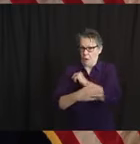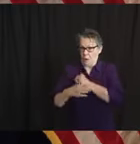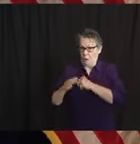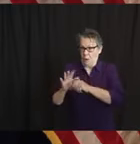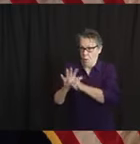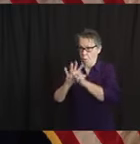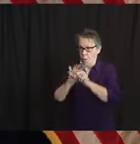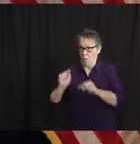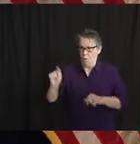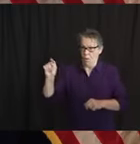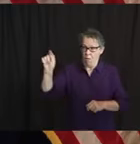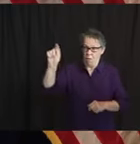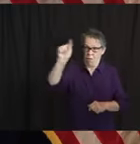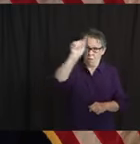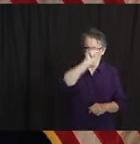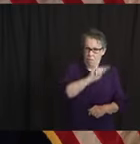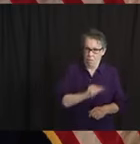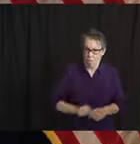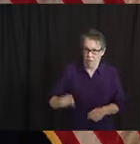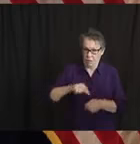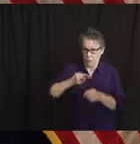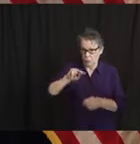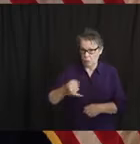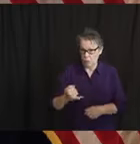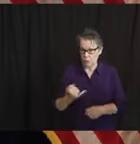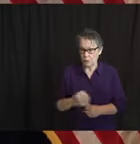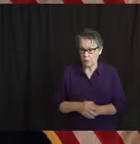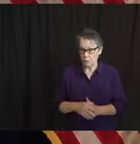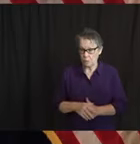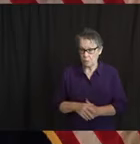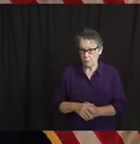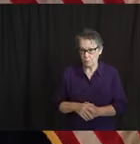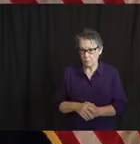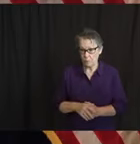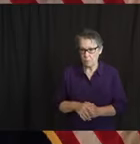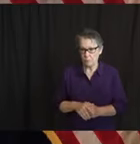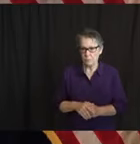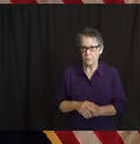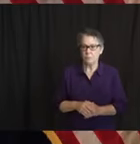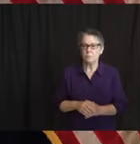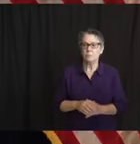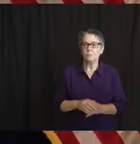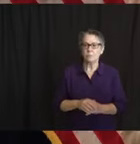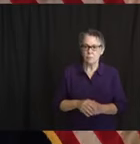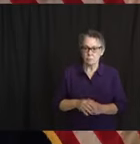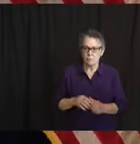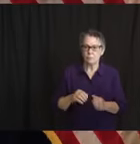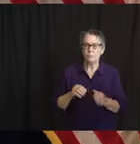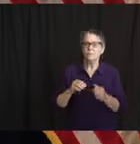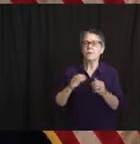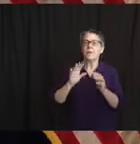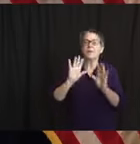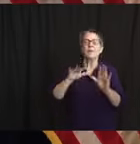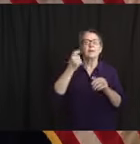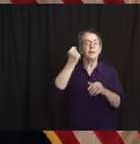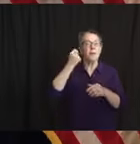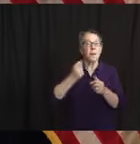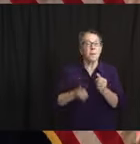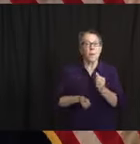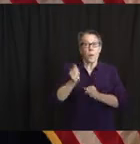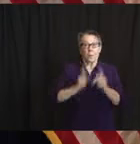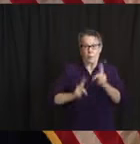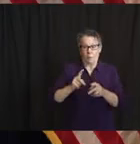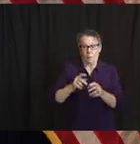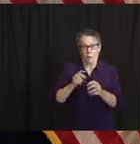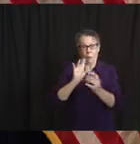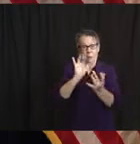contacted by folks who they view as like them in their community, as diverse as our state is. Matt, give us a quick 30